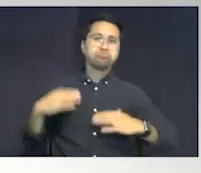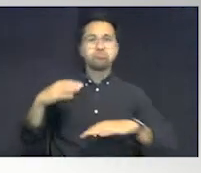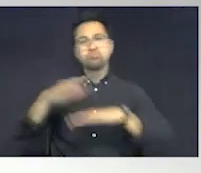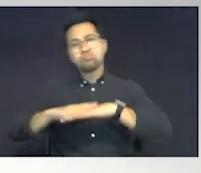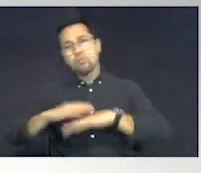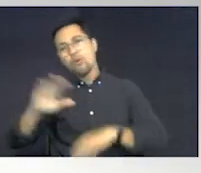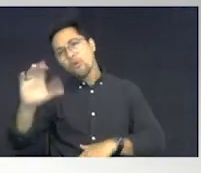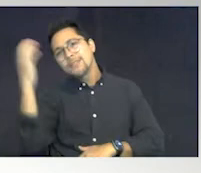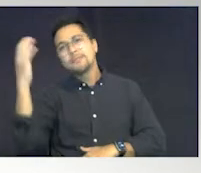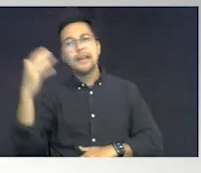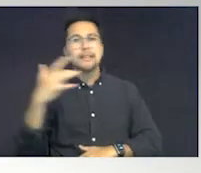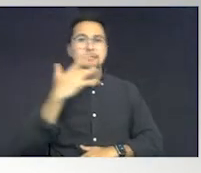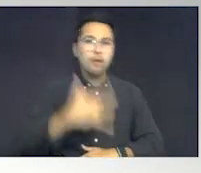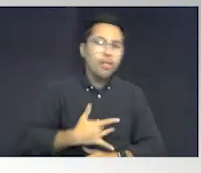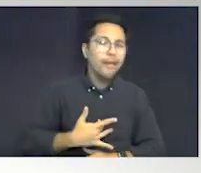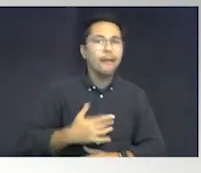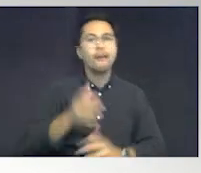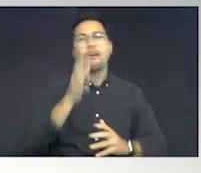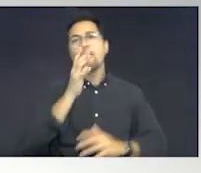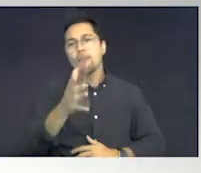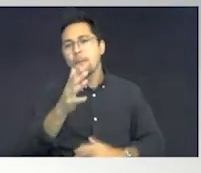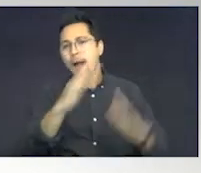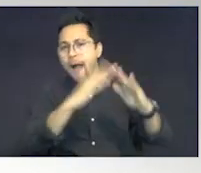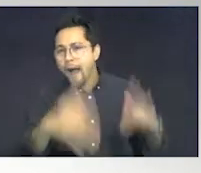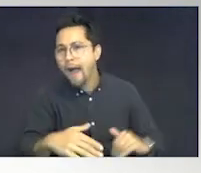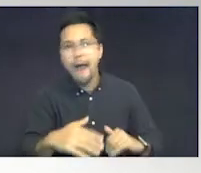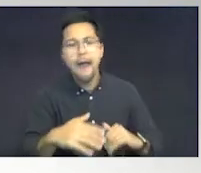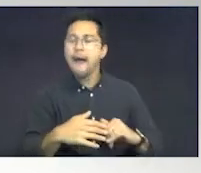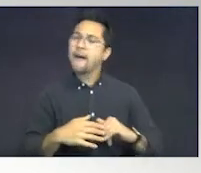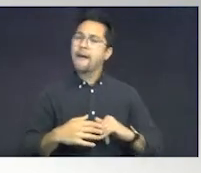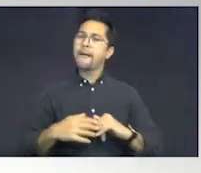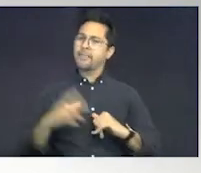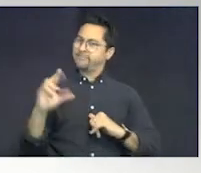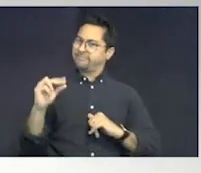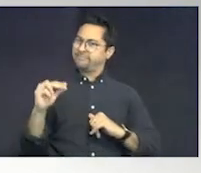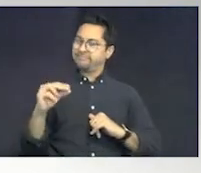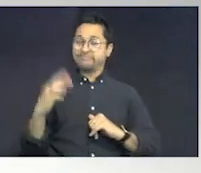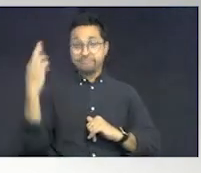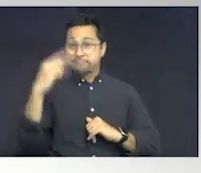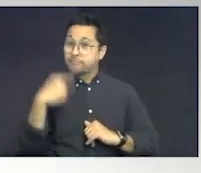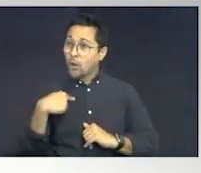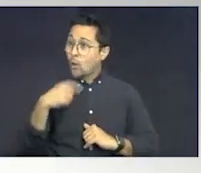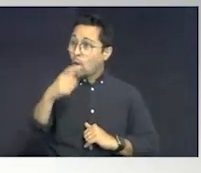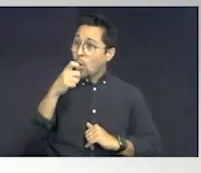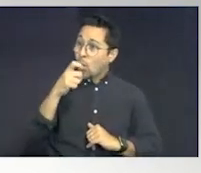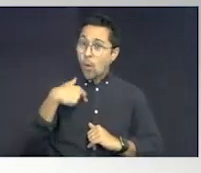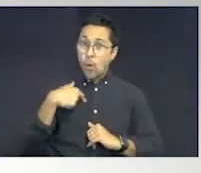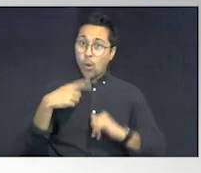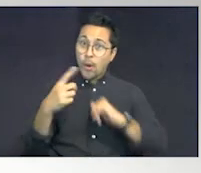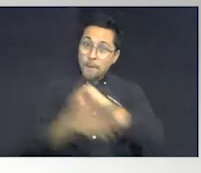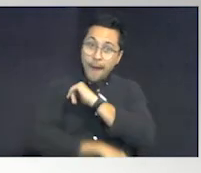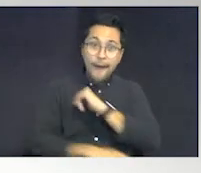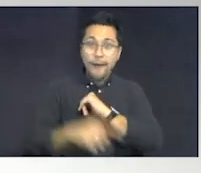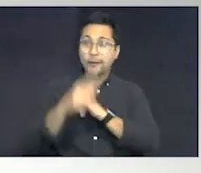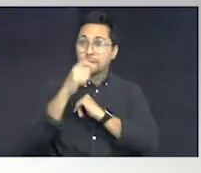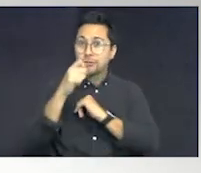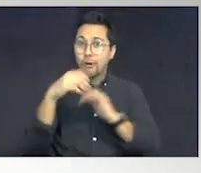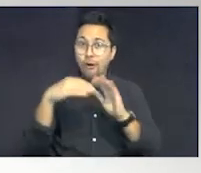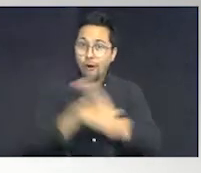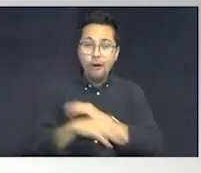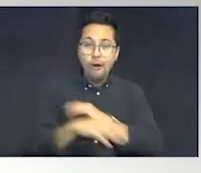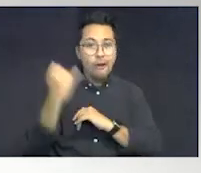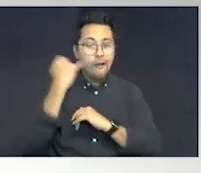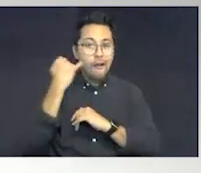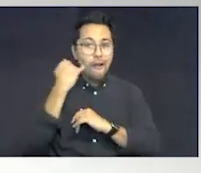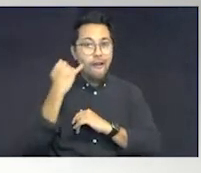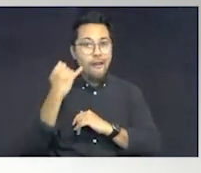birthdays off. Or grandma's house off. Because who pays the price when the rules are not the rules 365 days